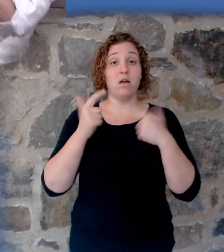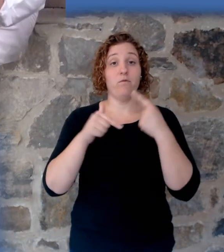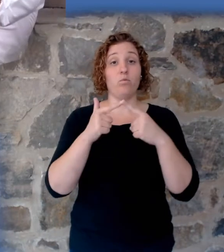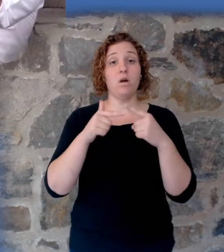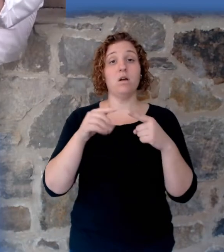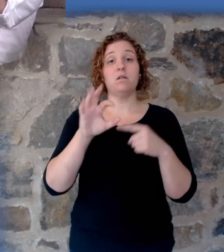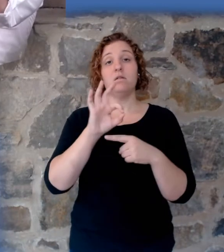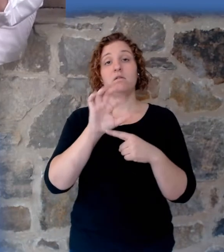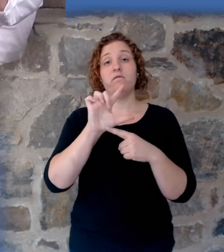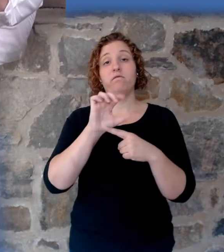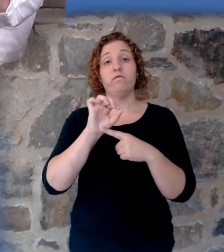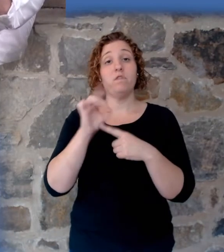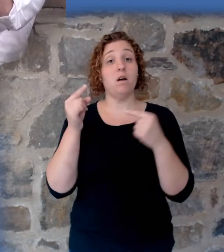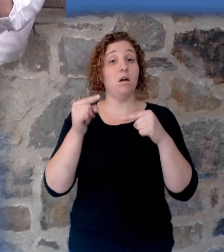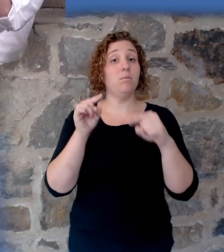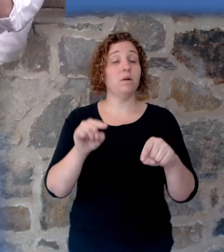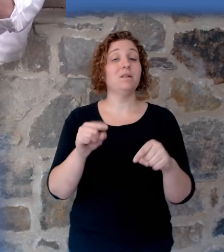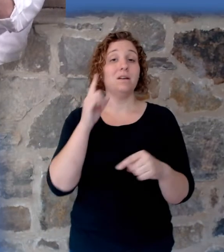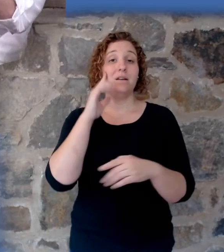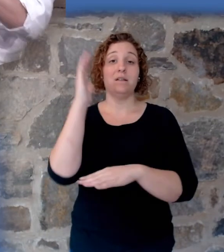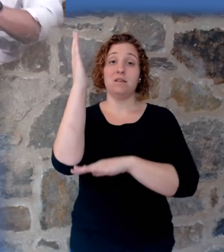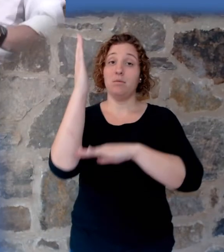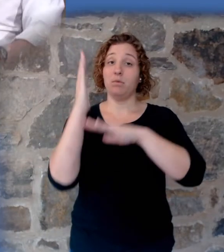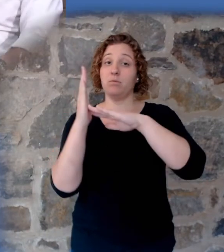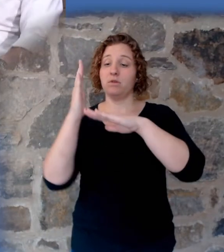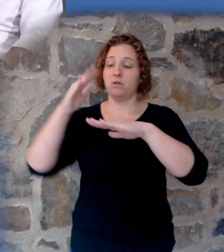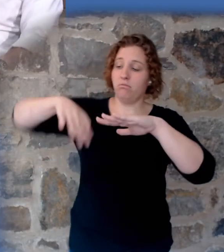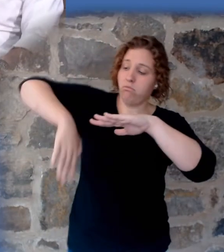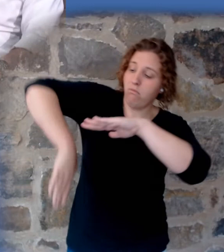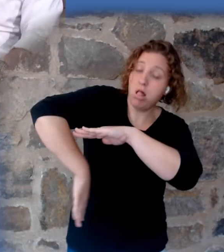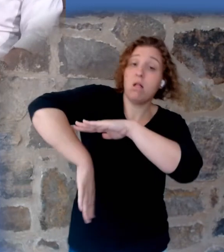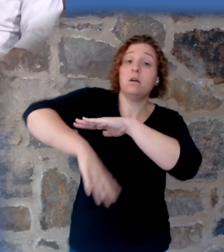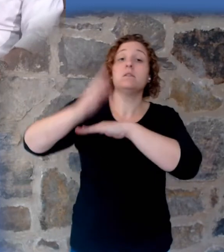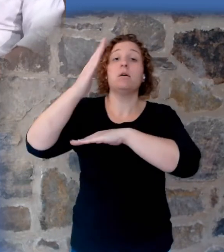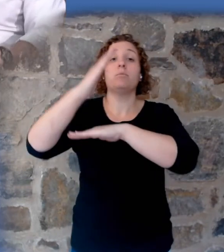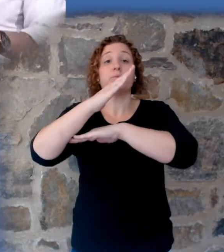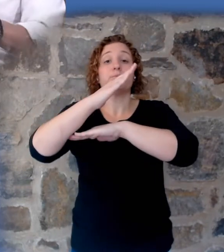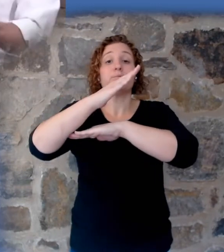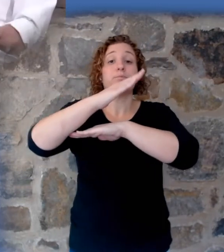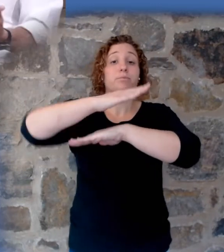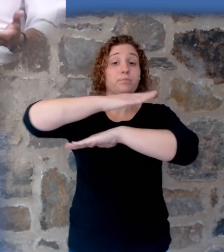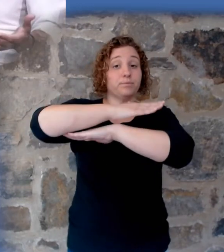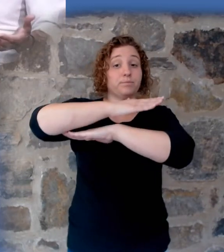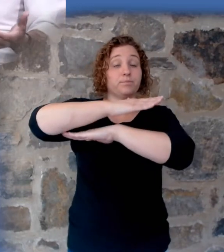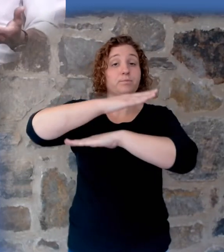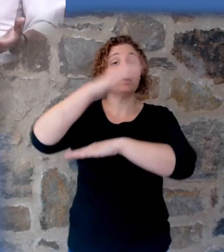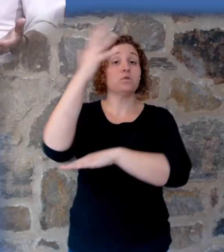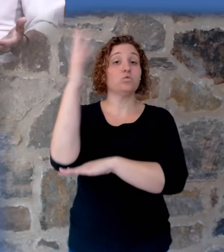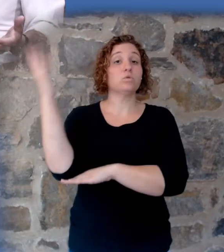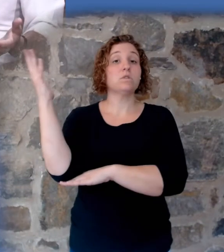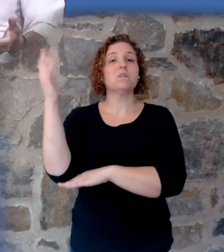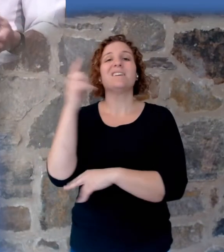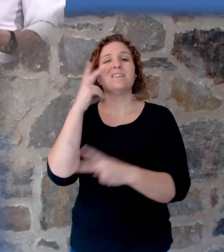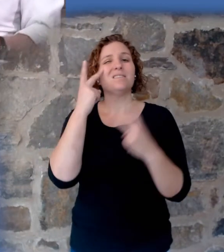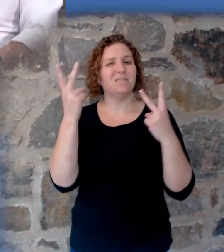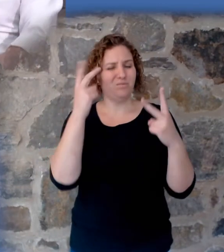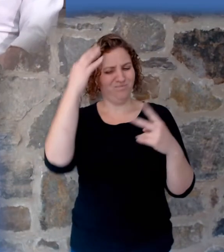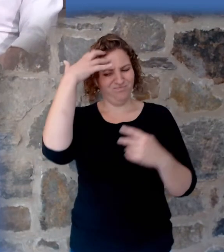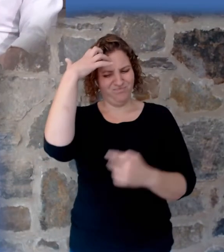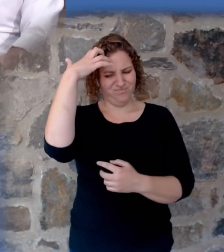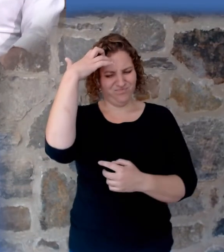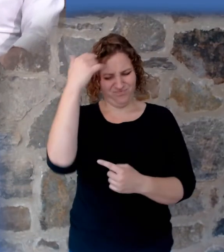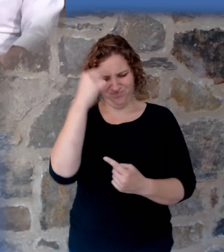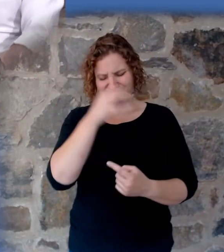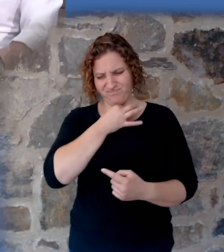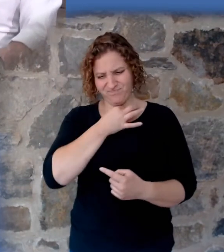And some are upside down, some are right side up, and some are diagonal. And they would scratch their heads saying, how can a tree grow with